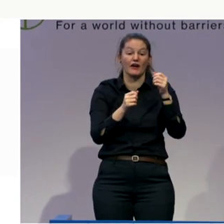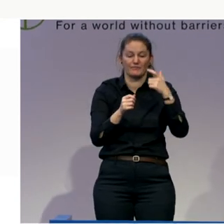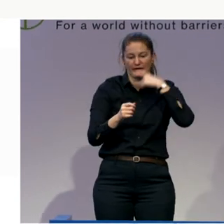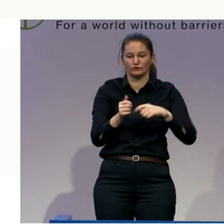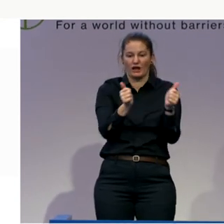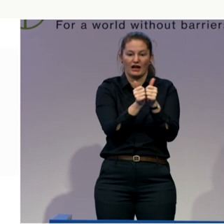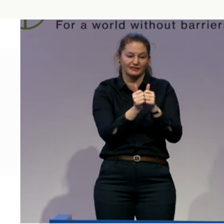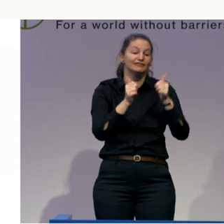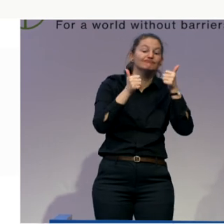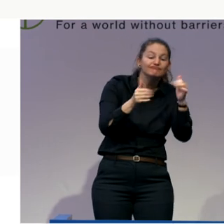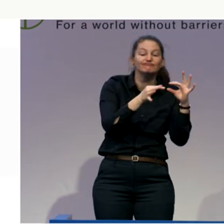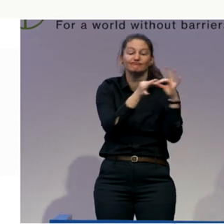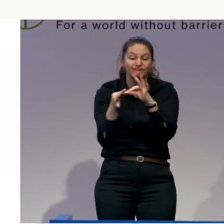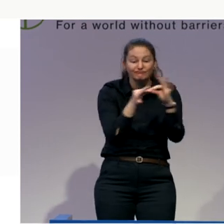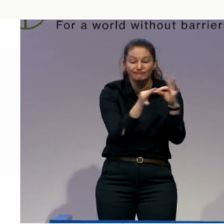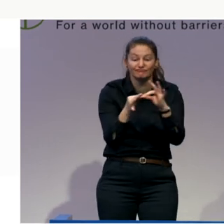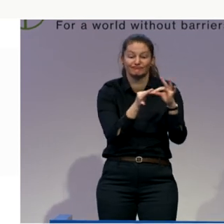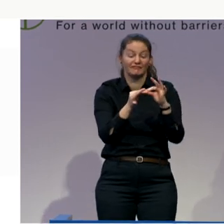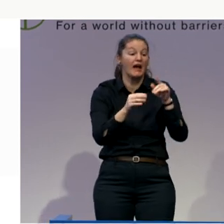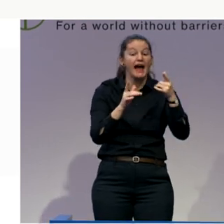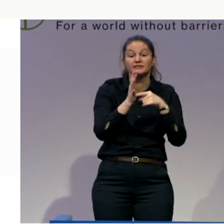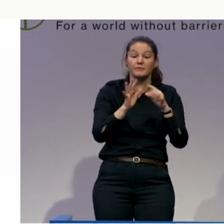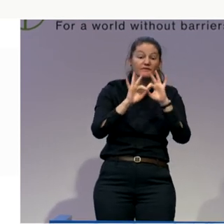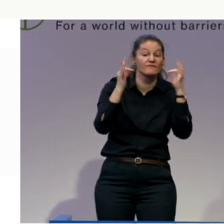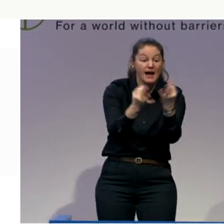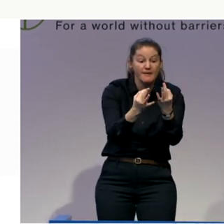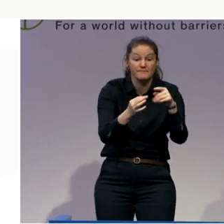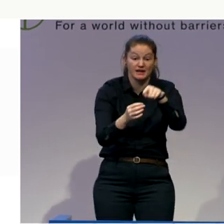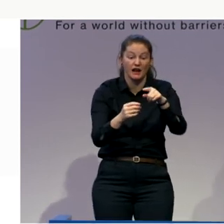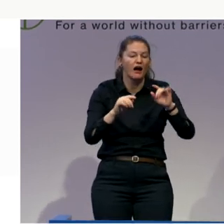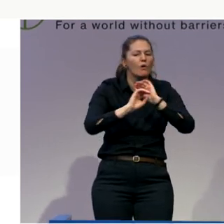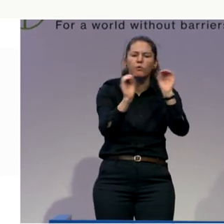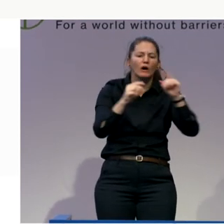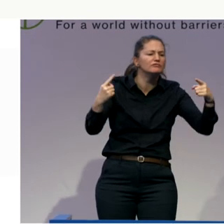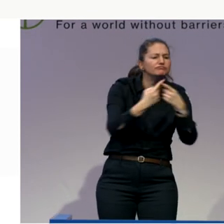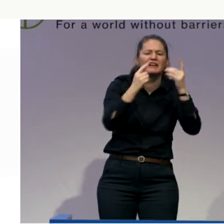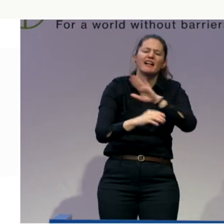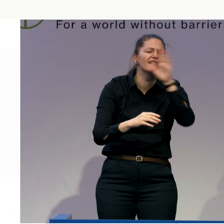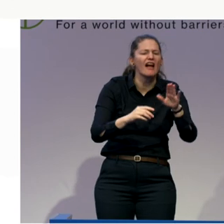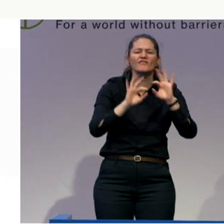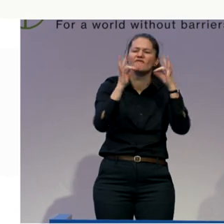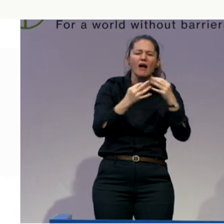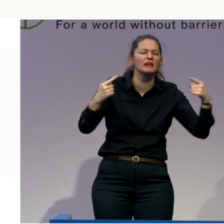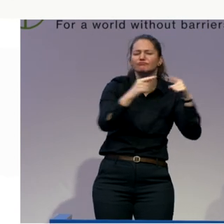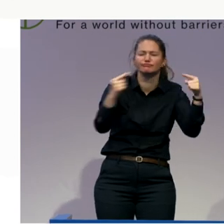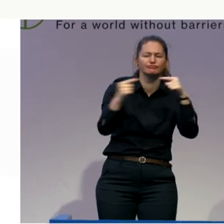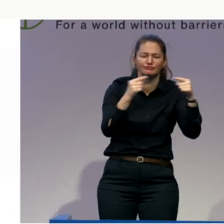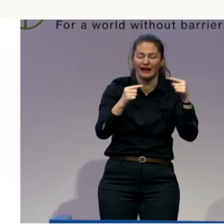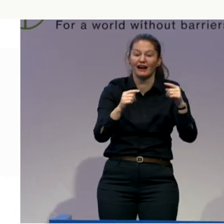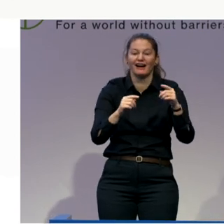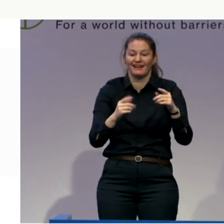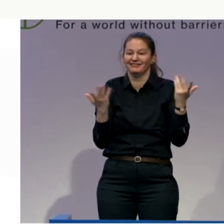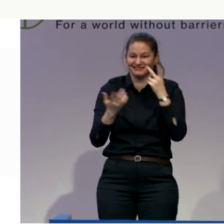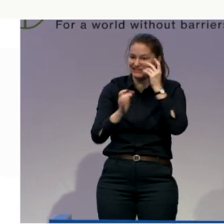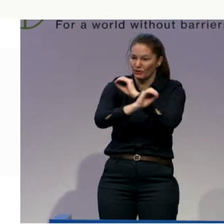put up your hand. If you've never had a squabble with your neighbor, put up your hand. I see no hands. Yes? Normal. So why are there